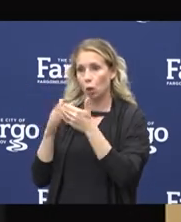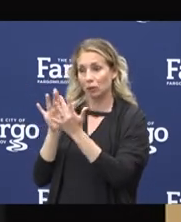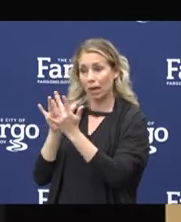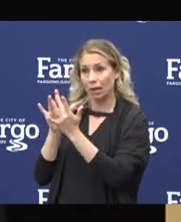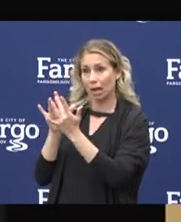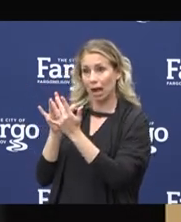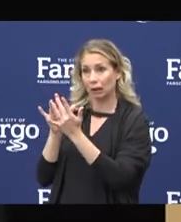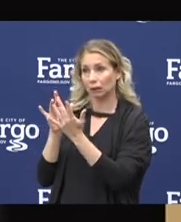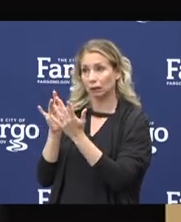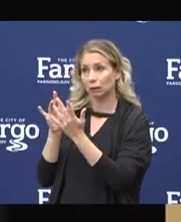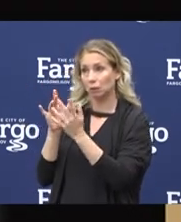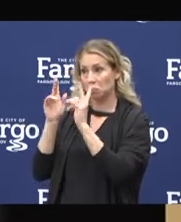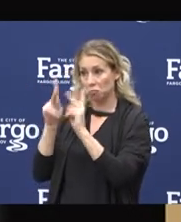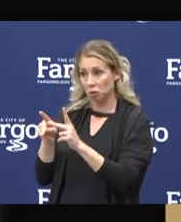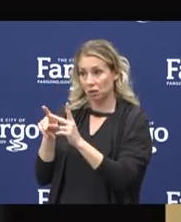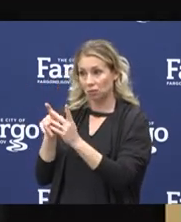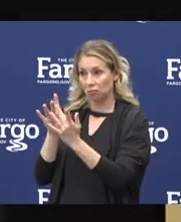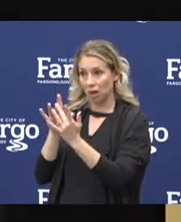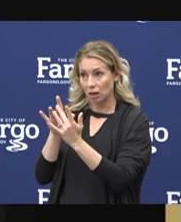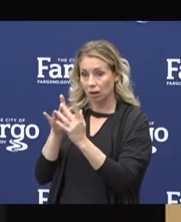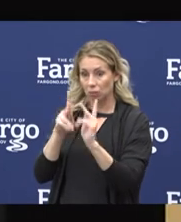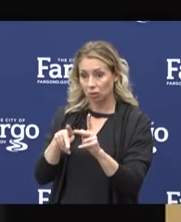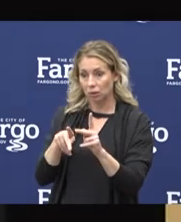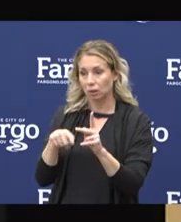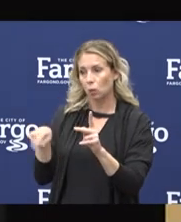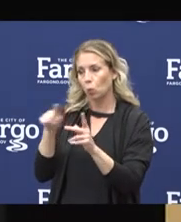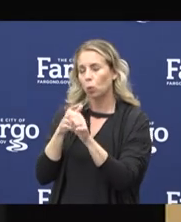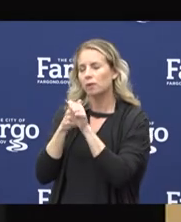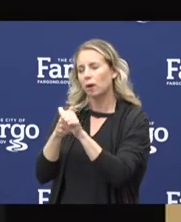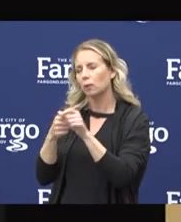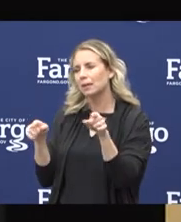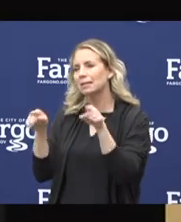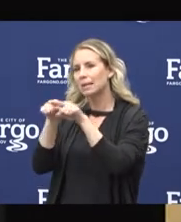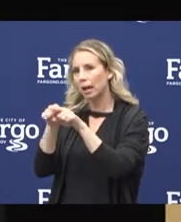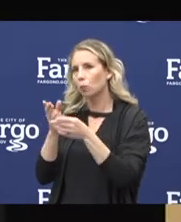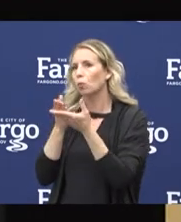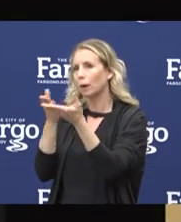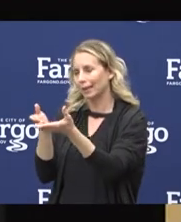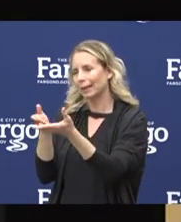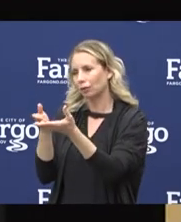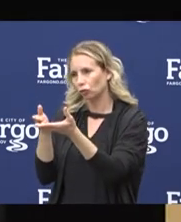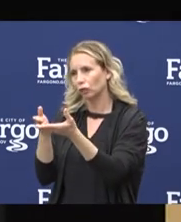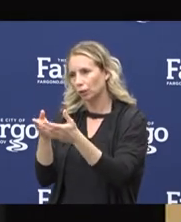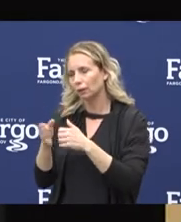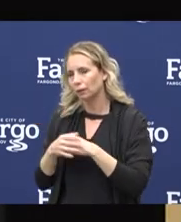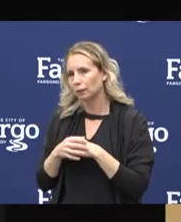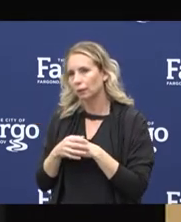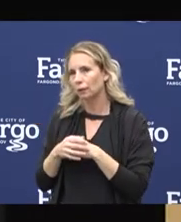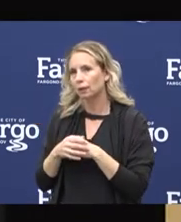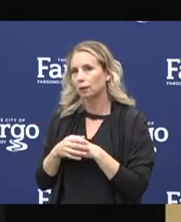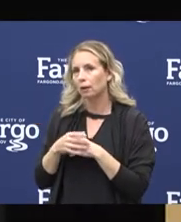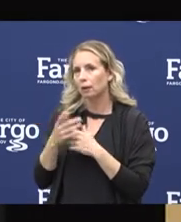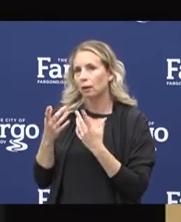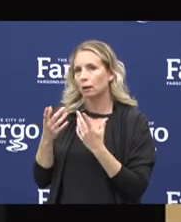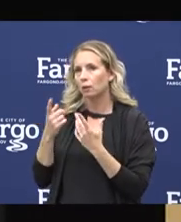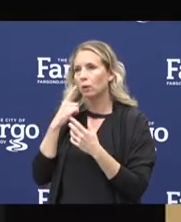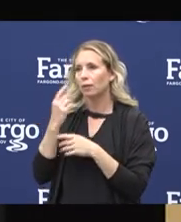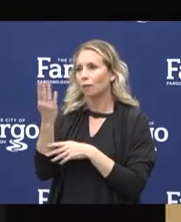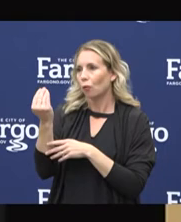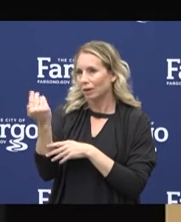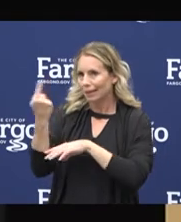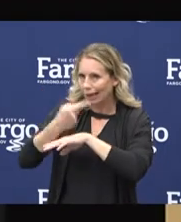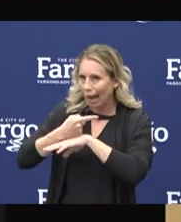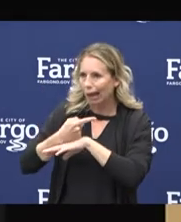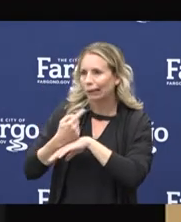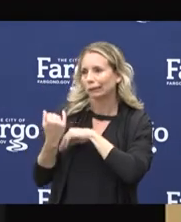of the employee, we follow the same recommendations that Brenton just mentioned with the 14 days.